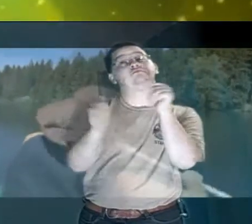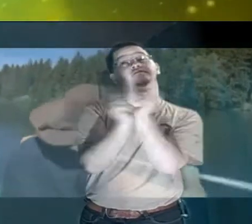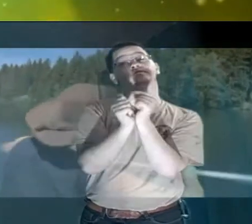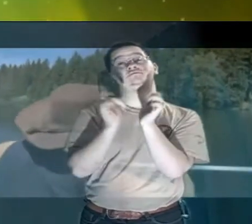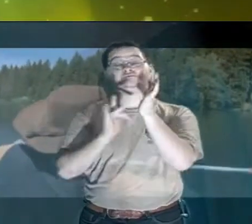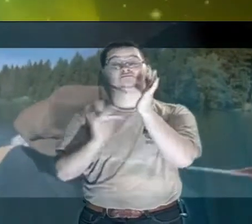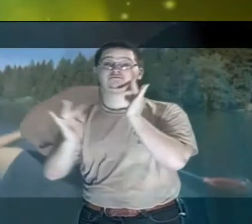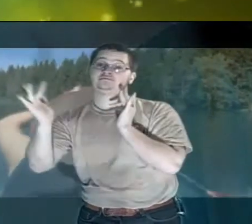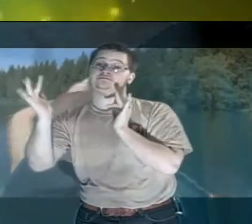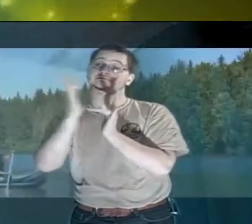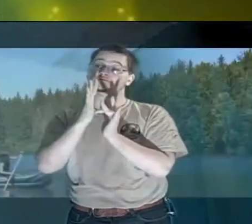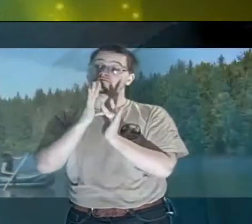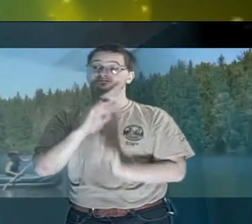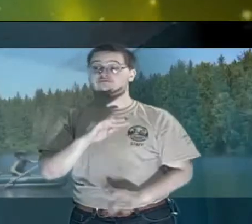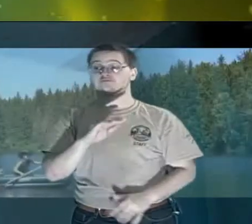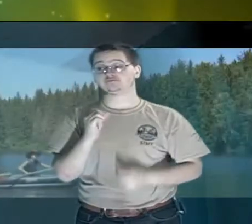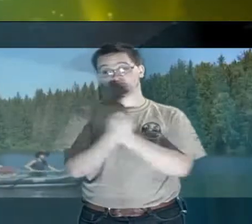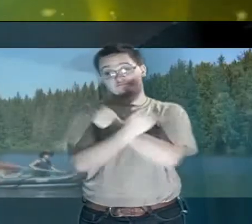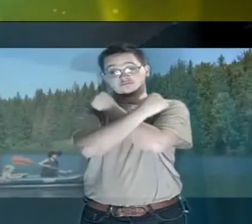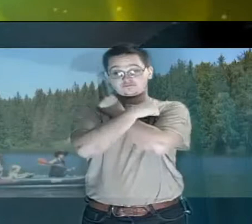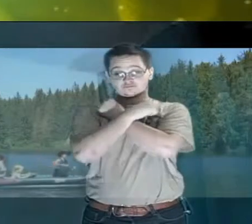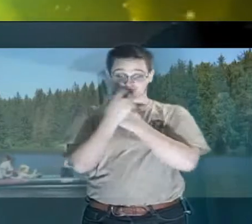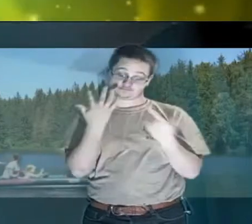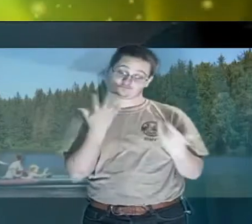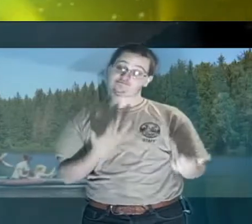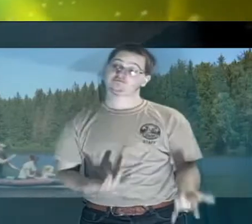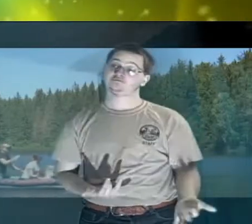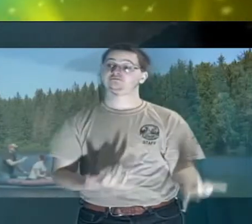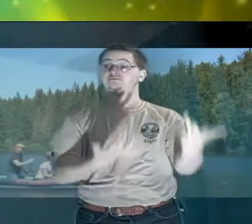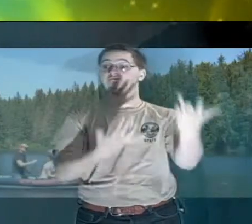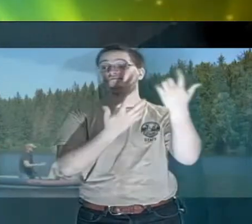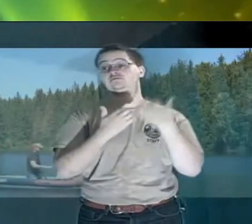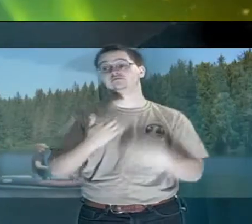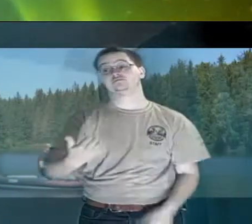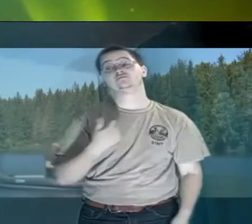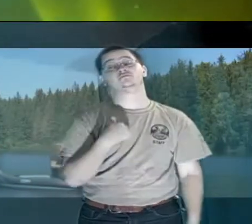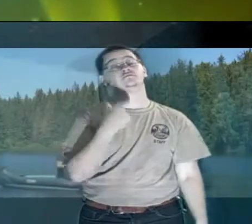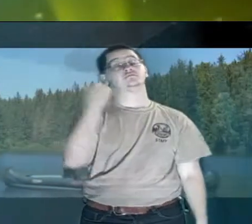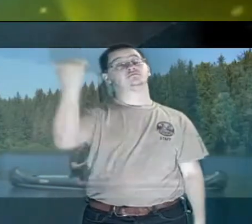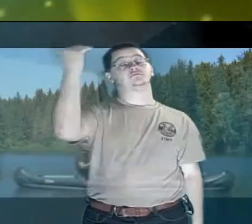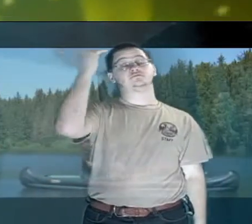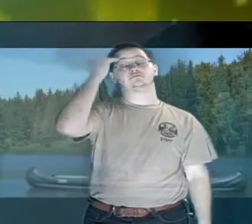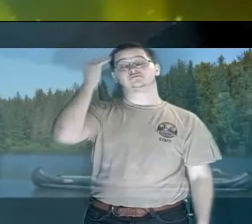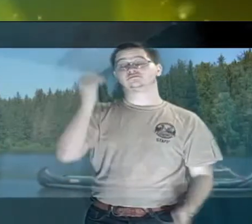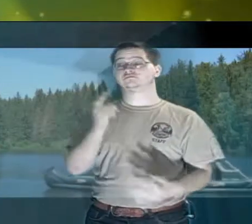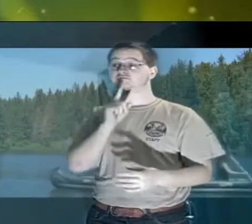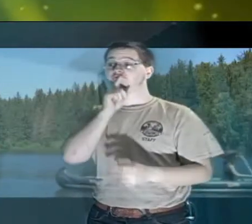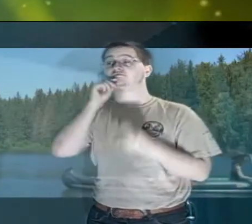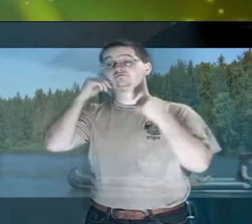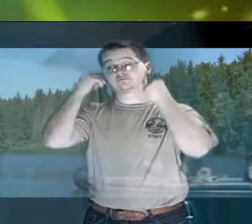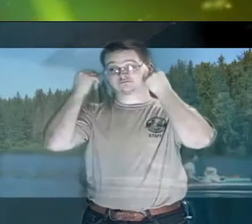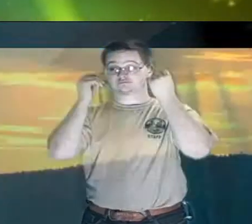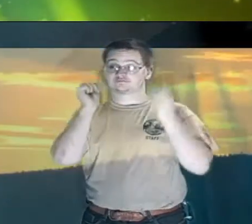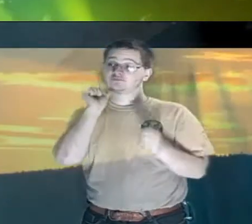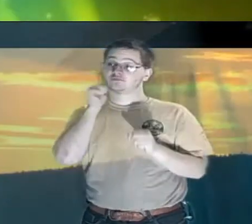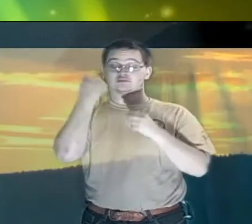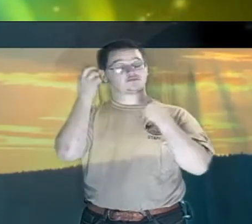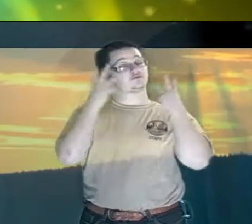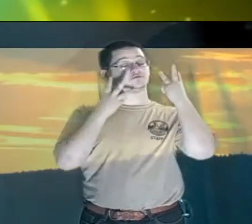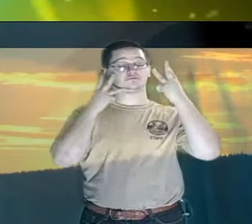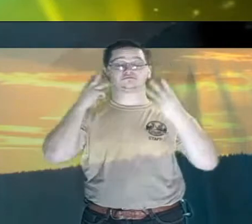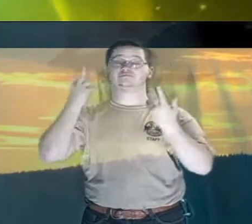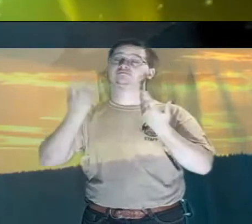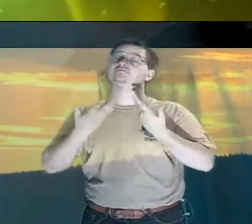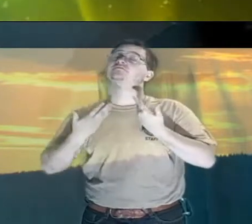walks with Jesus And her loved one's waiting And I know she's smiling Saying,